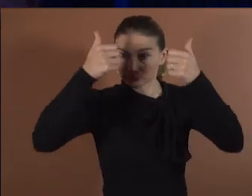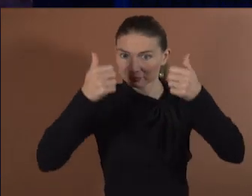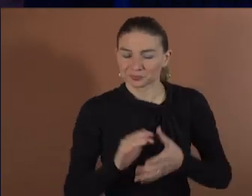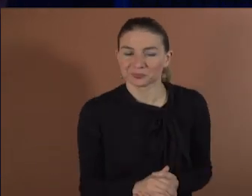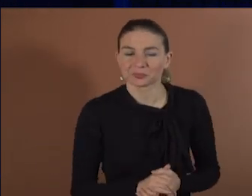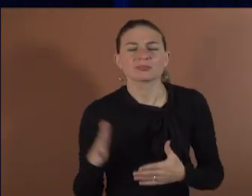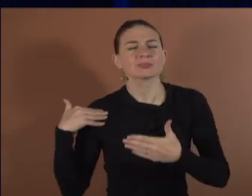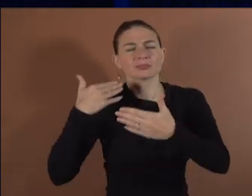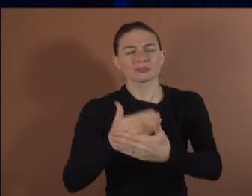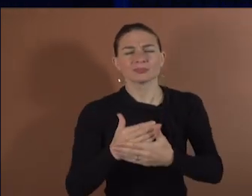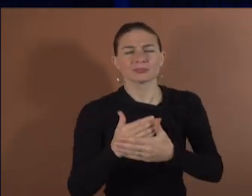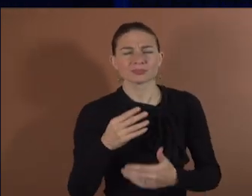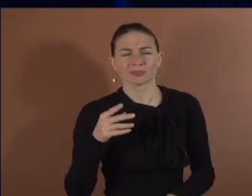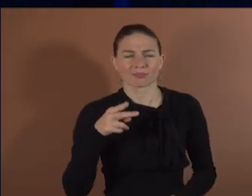passions.